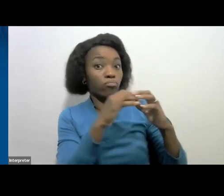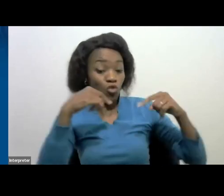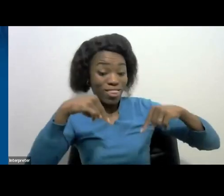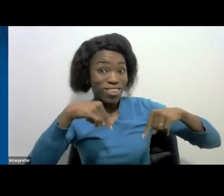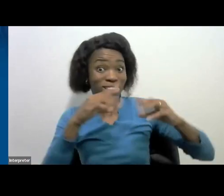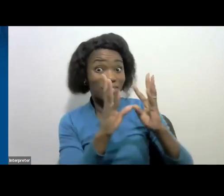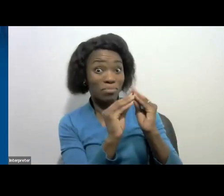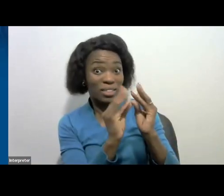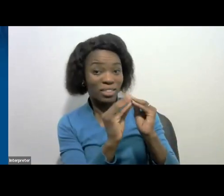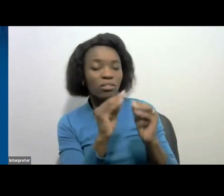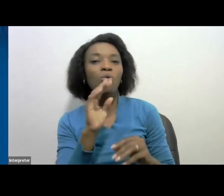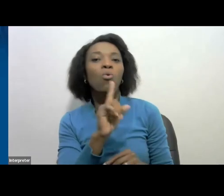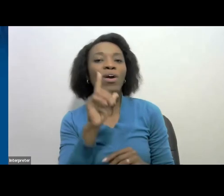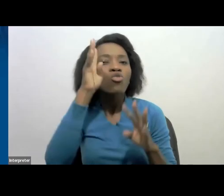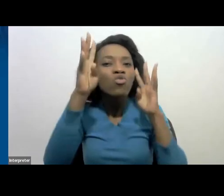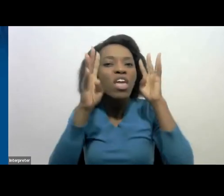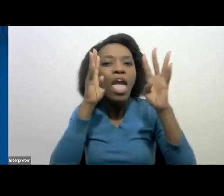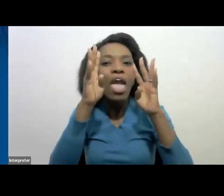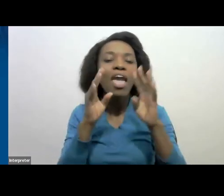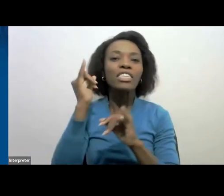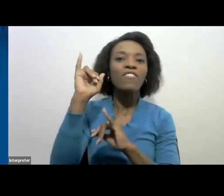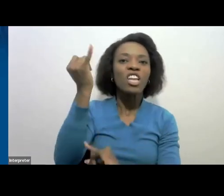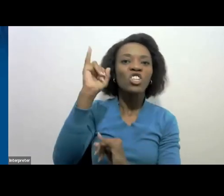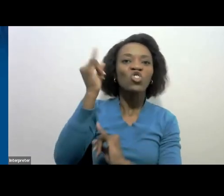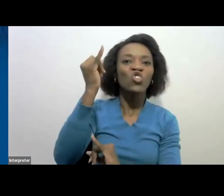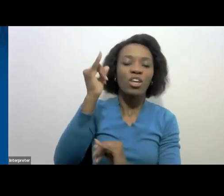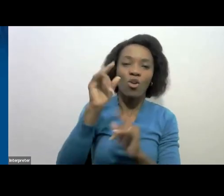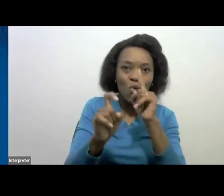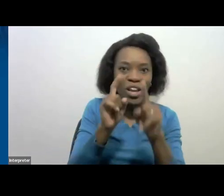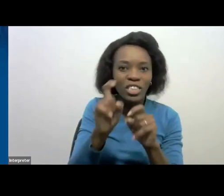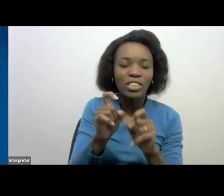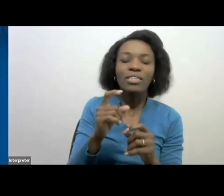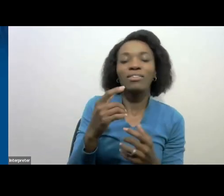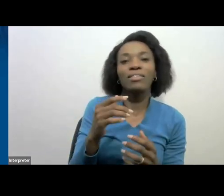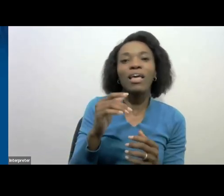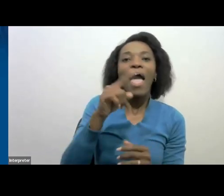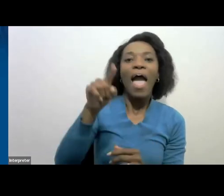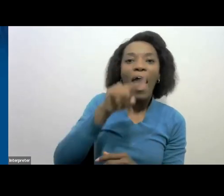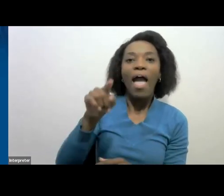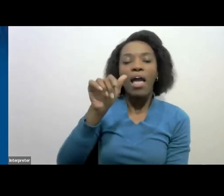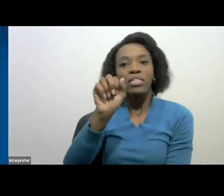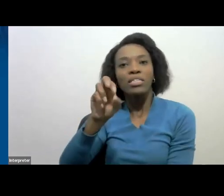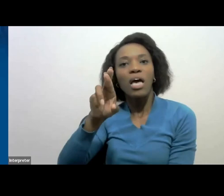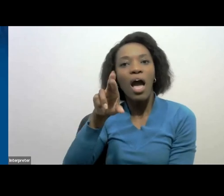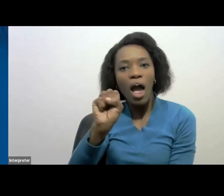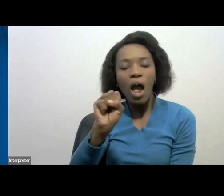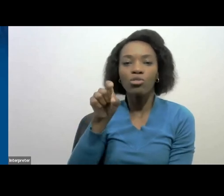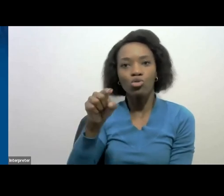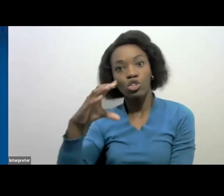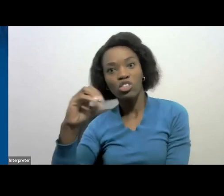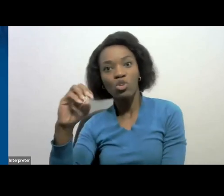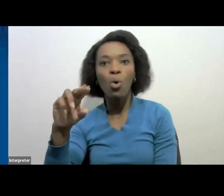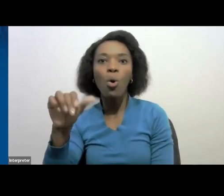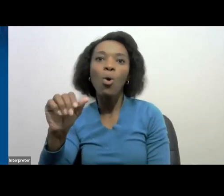creativeindustryquestions.sas.gov.za. This email mailbox will be closed at the end of this